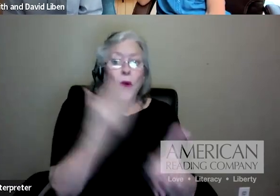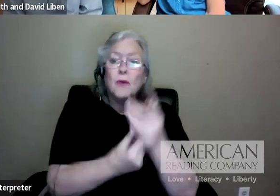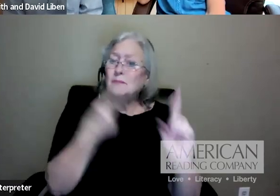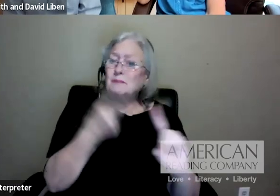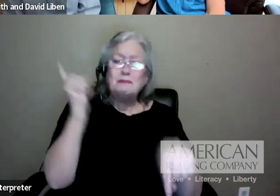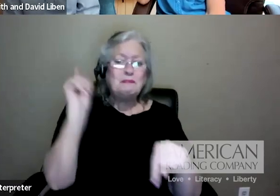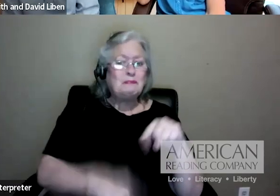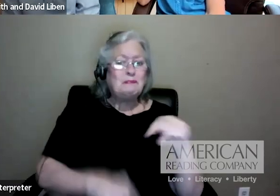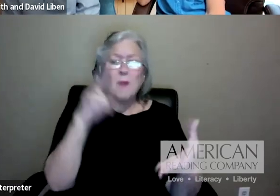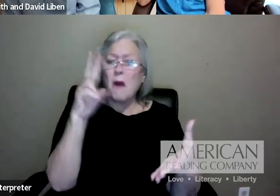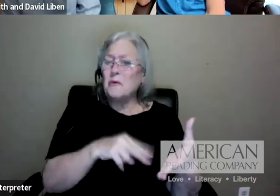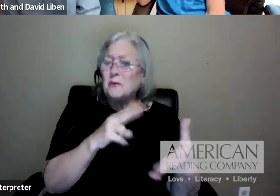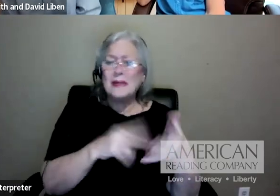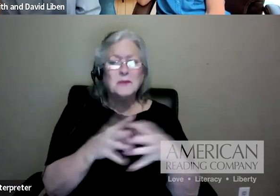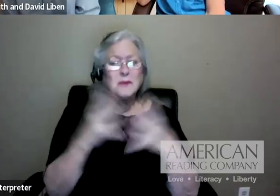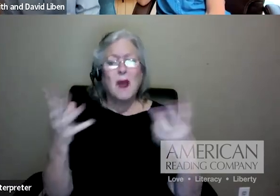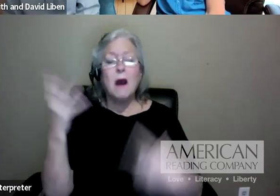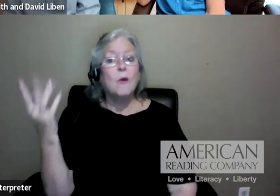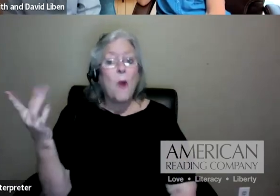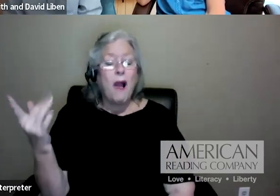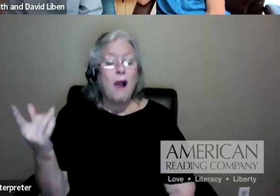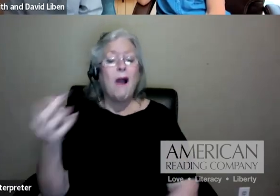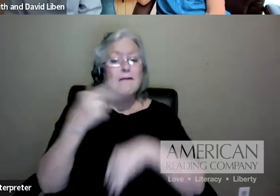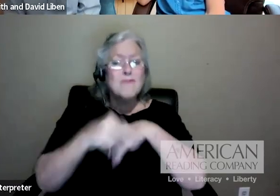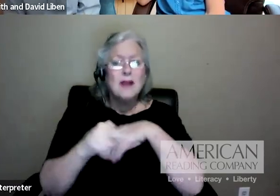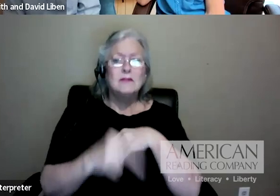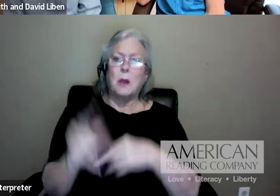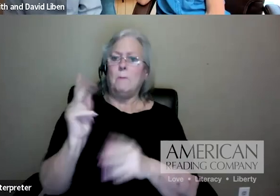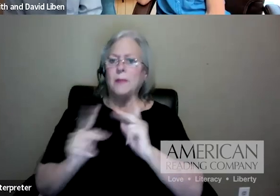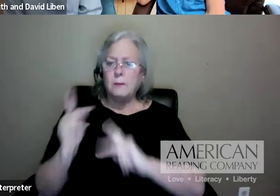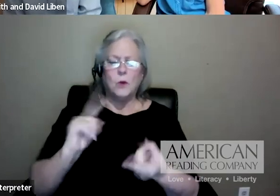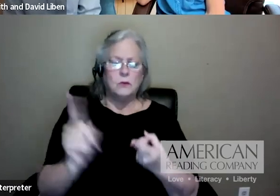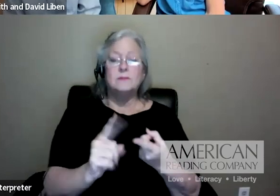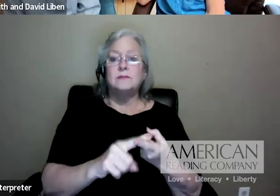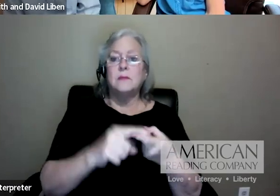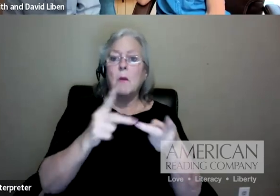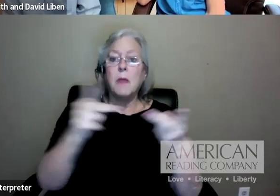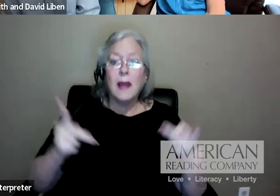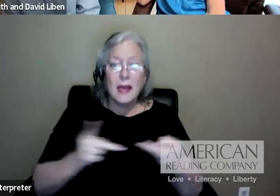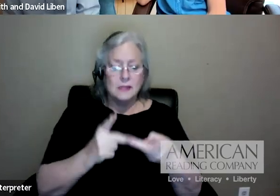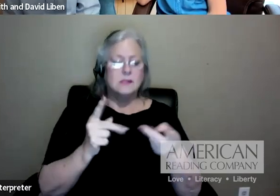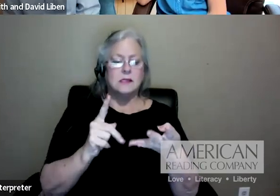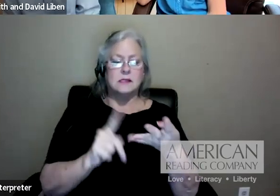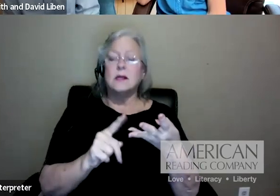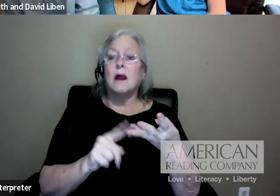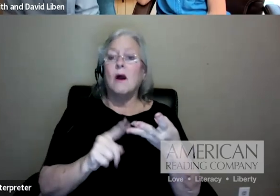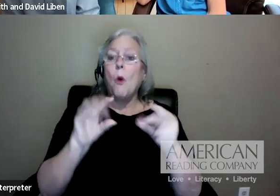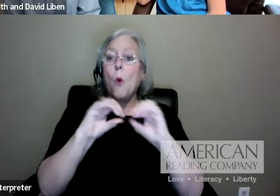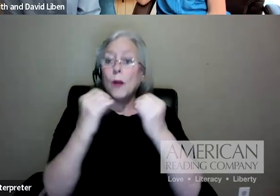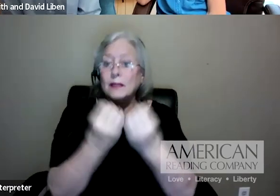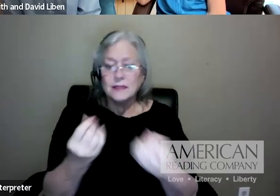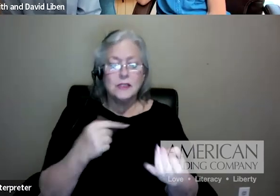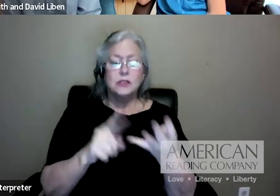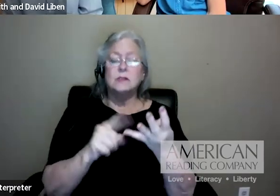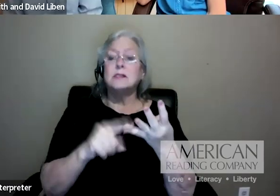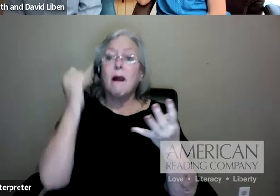references to people and places and institutions and organizations and ideas and concepts. And if you